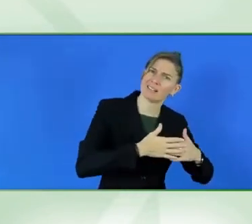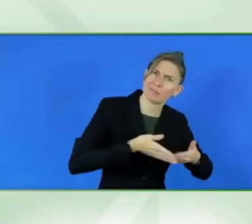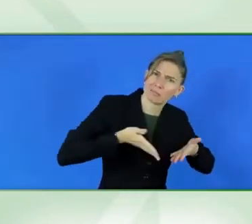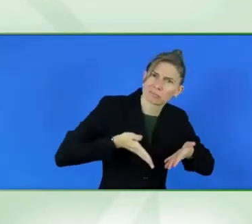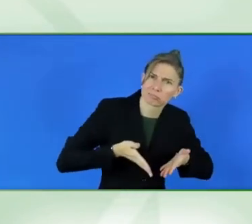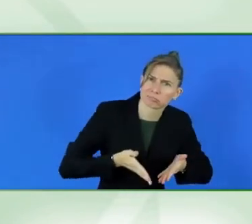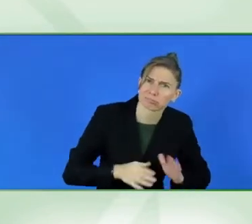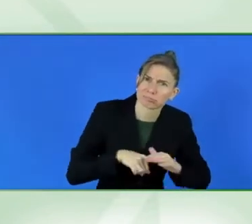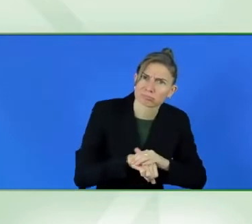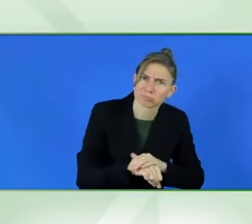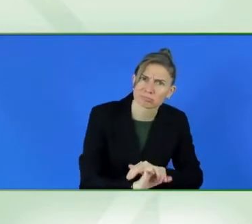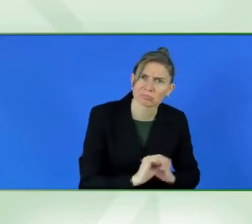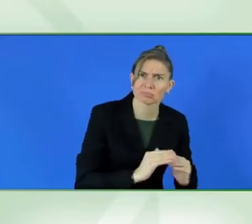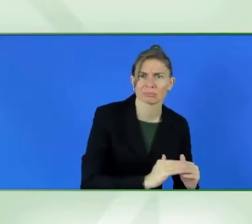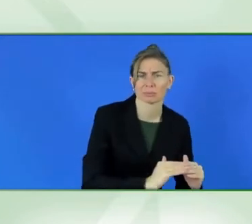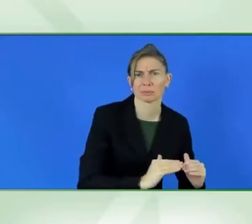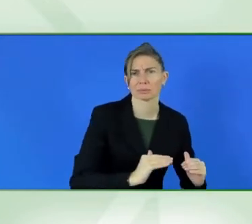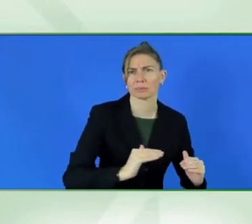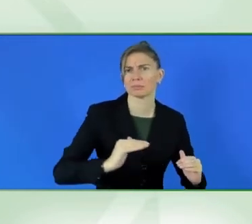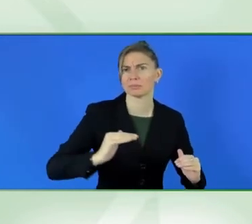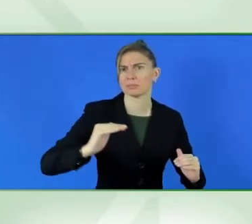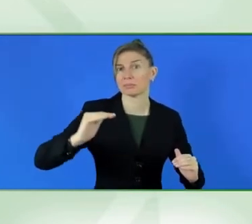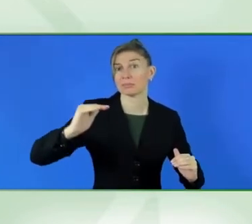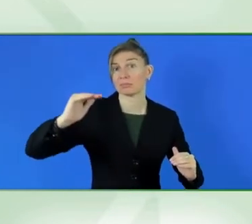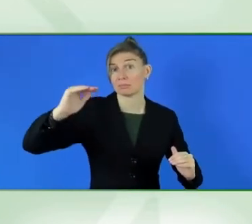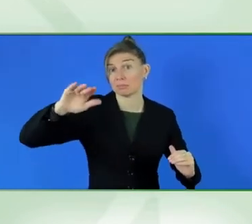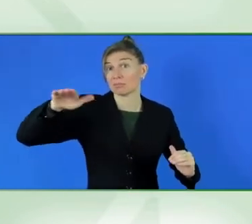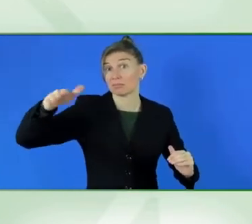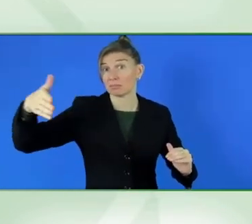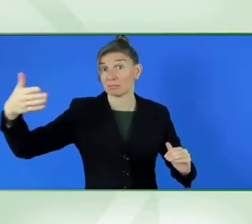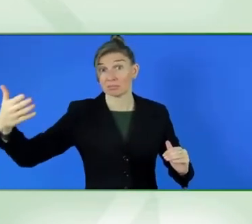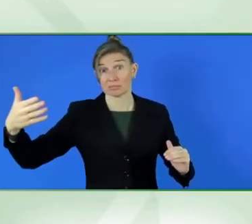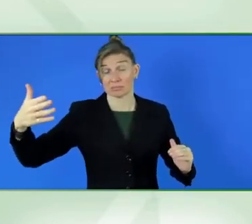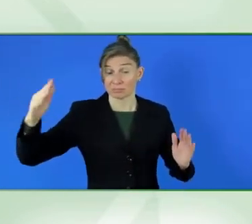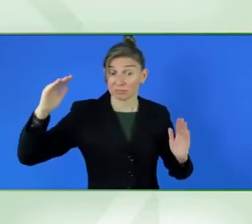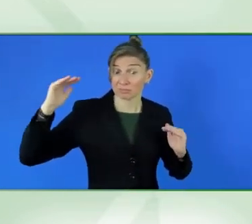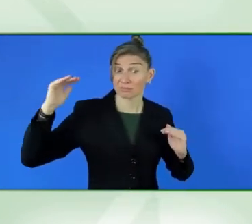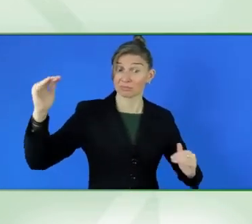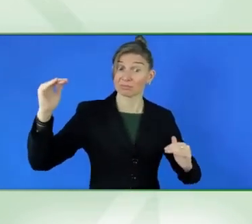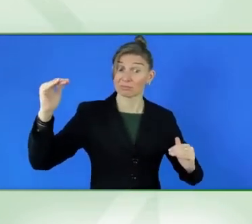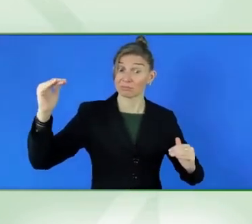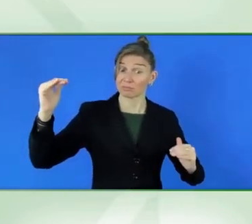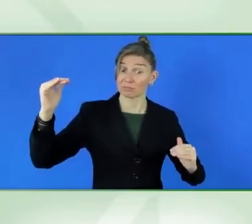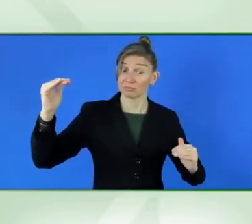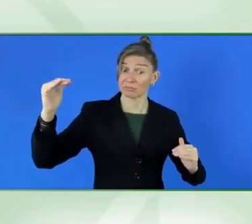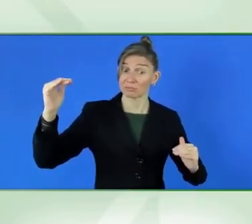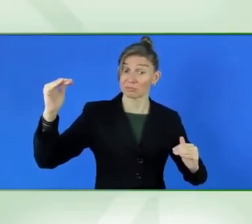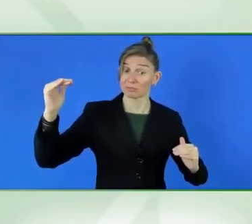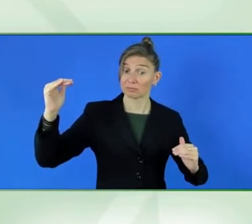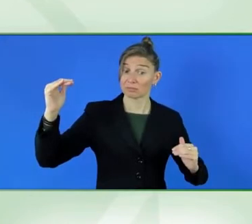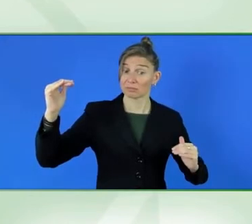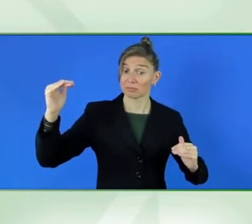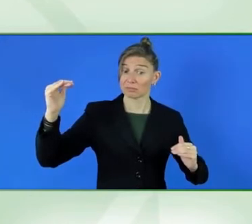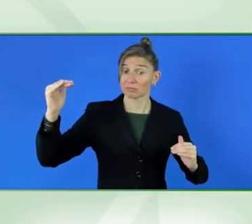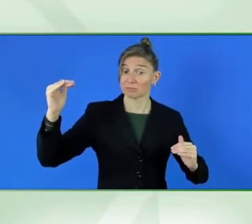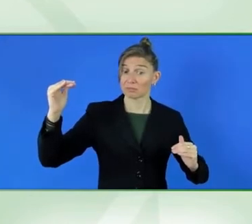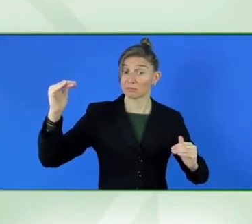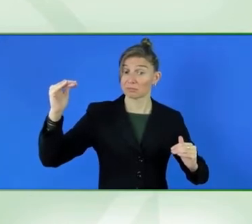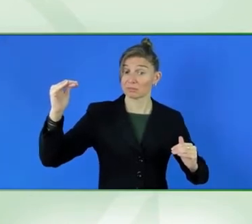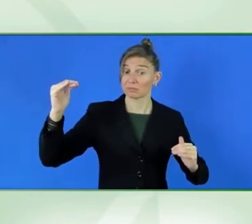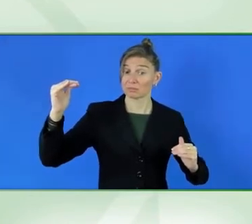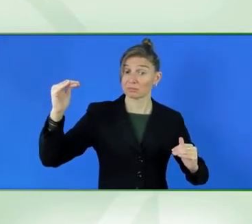of the, uh, of the people. And, uh, and, uh, well, uh, if we think about,